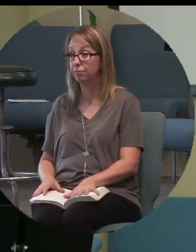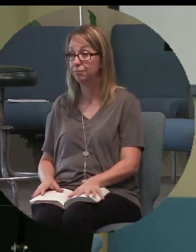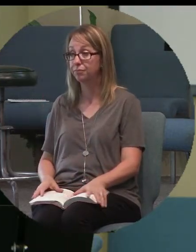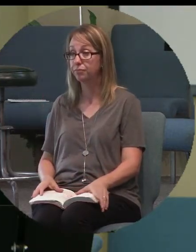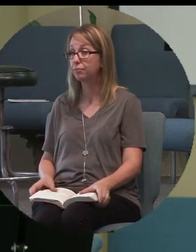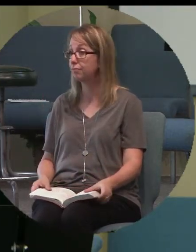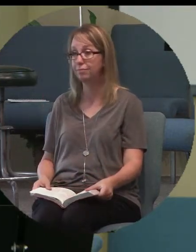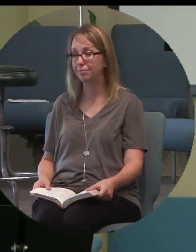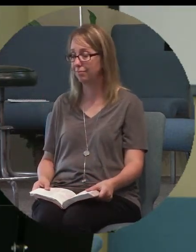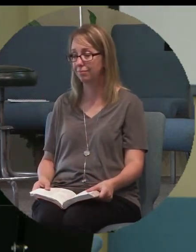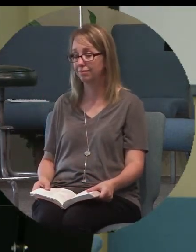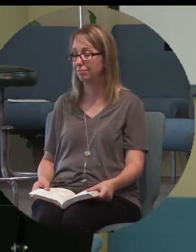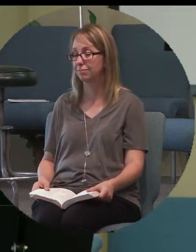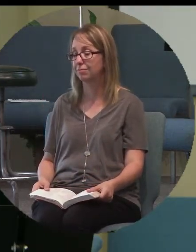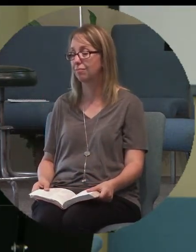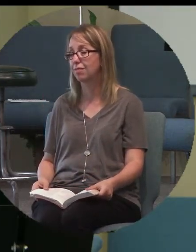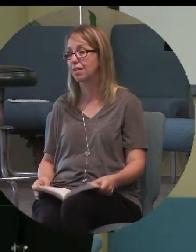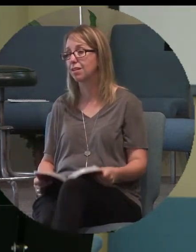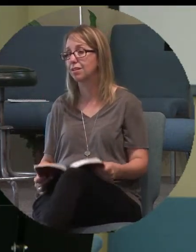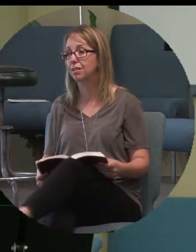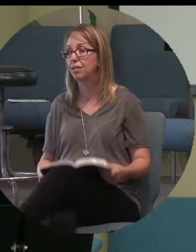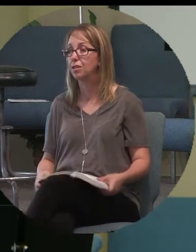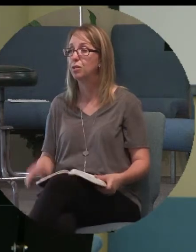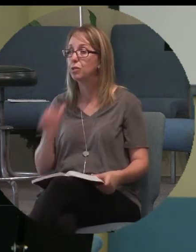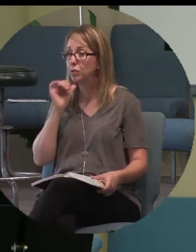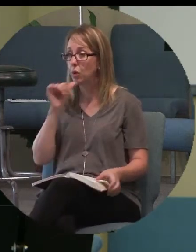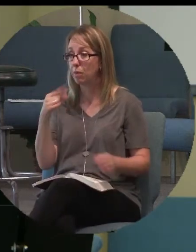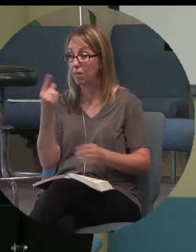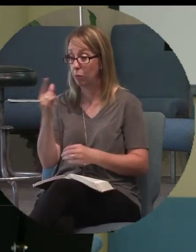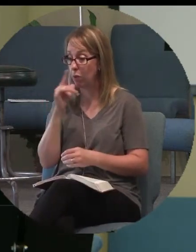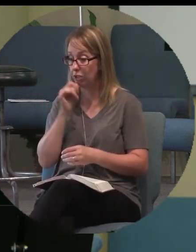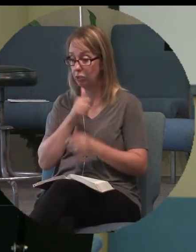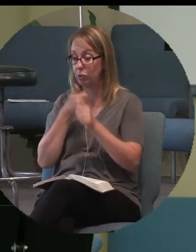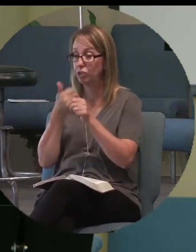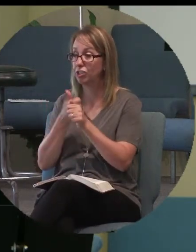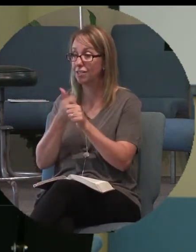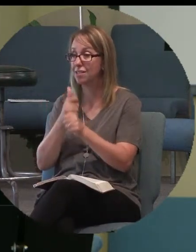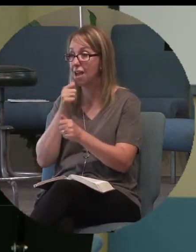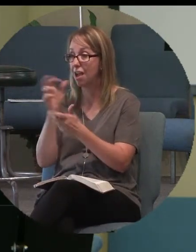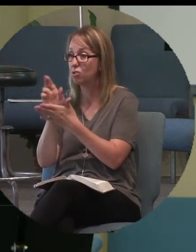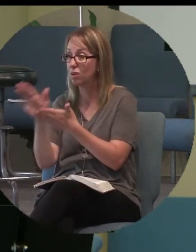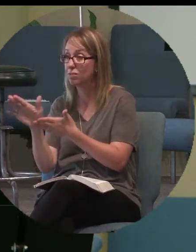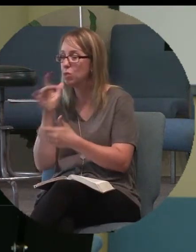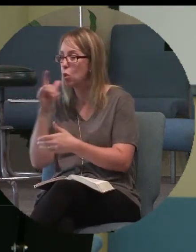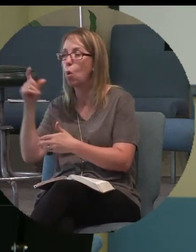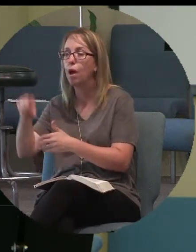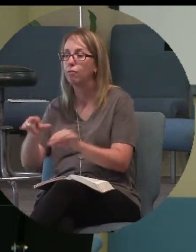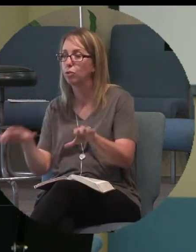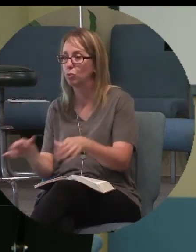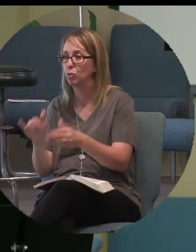Don't be the one that chases after unrighteousness. He said, because you don't have to do that anymore.